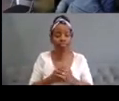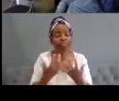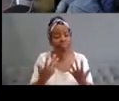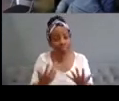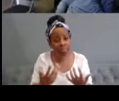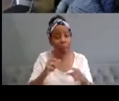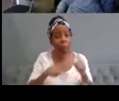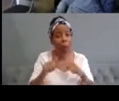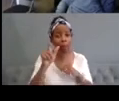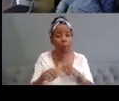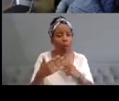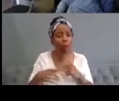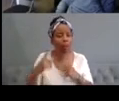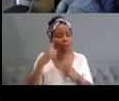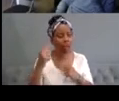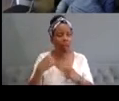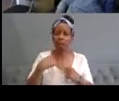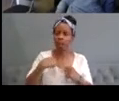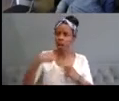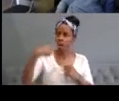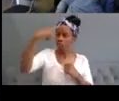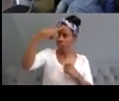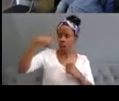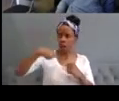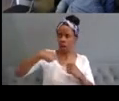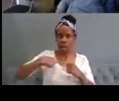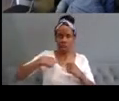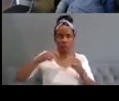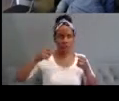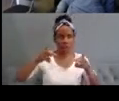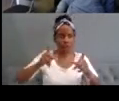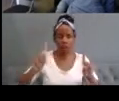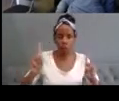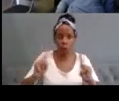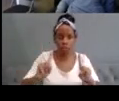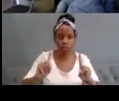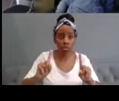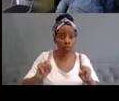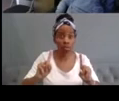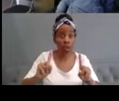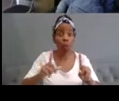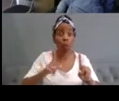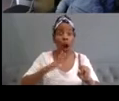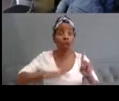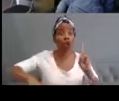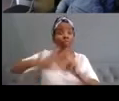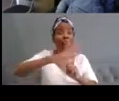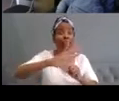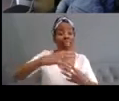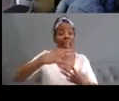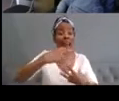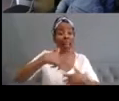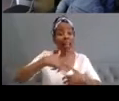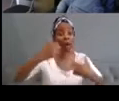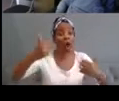about what kind of brain functioning they have because society has been organized around their needs this